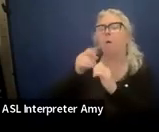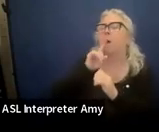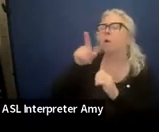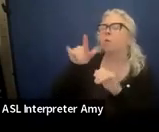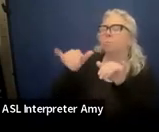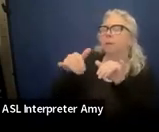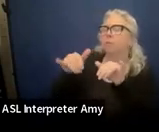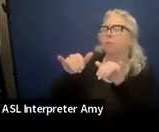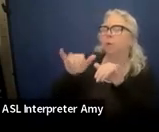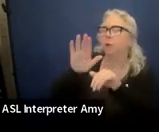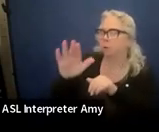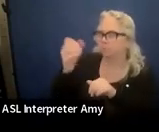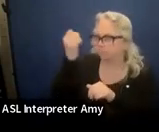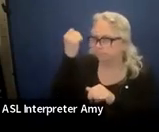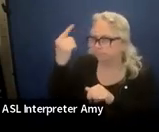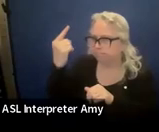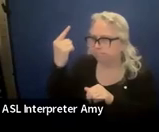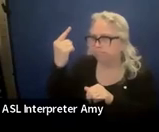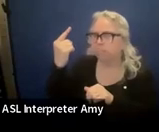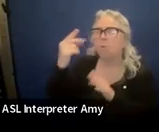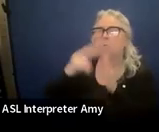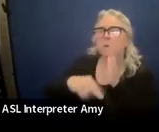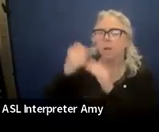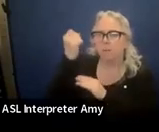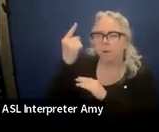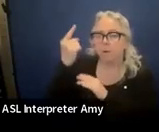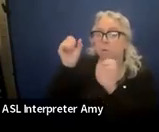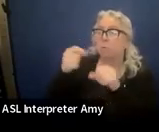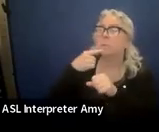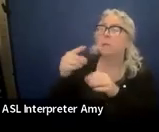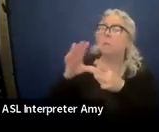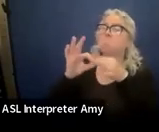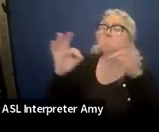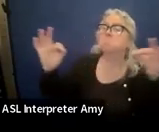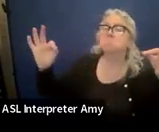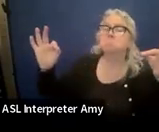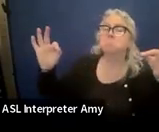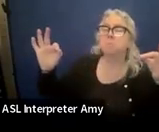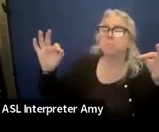though? You can say something like,